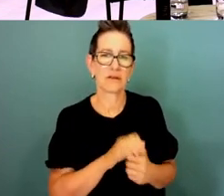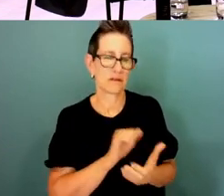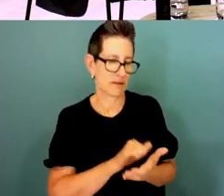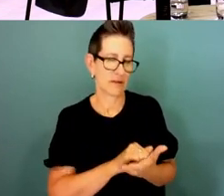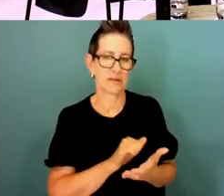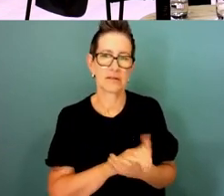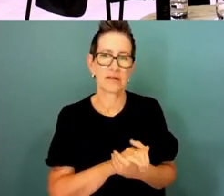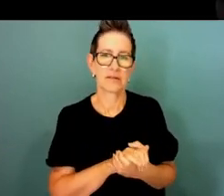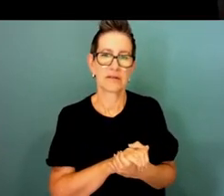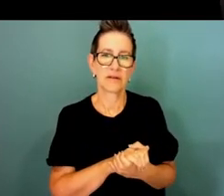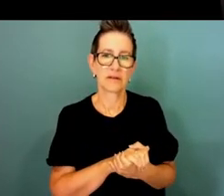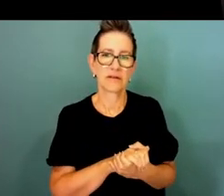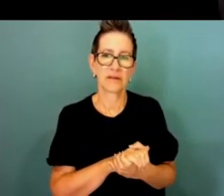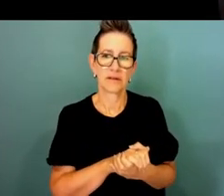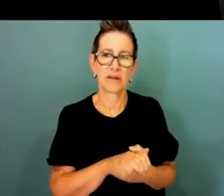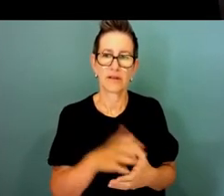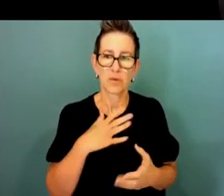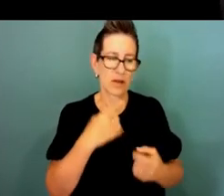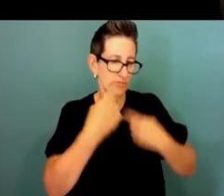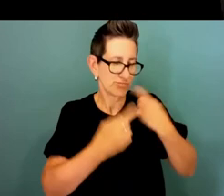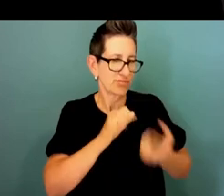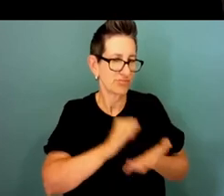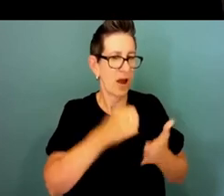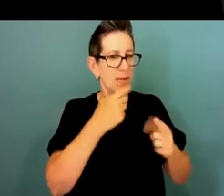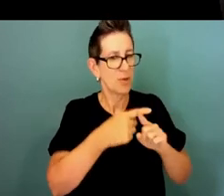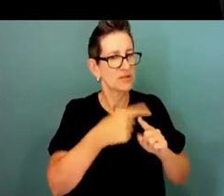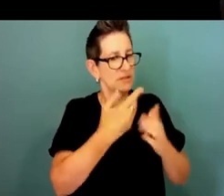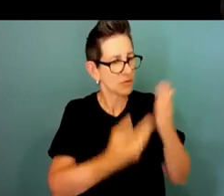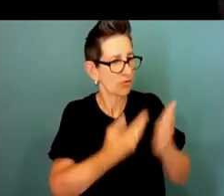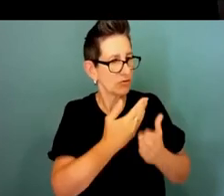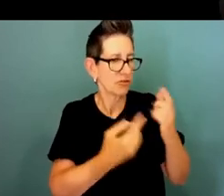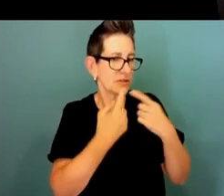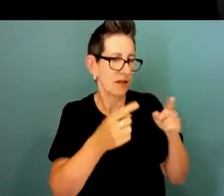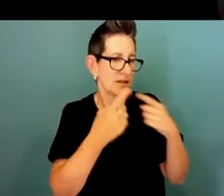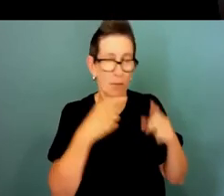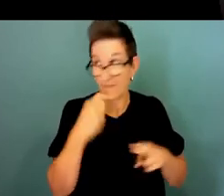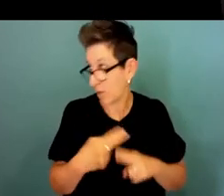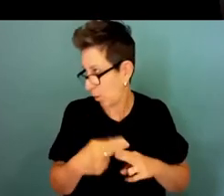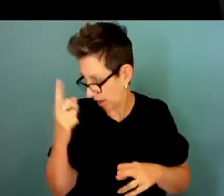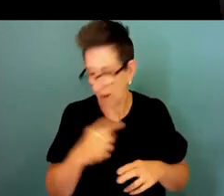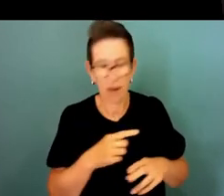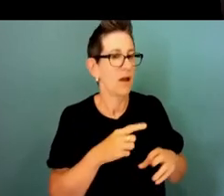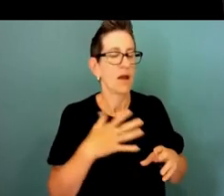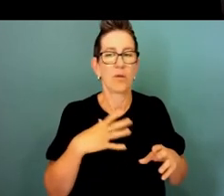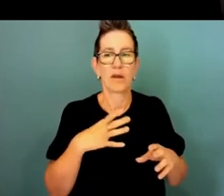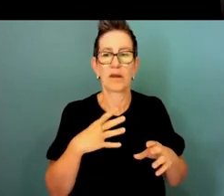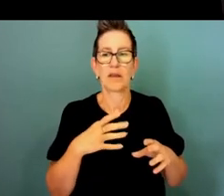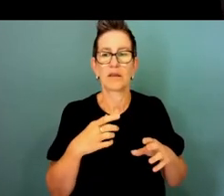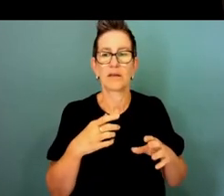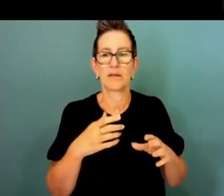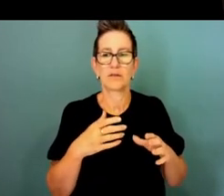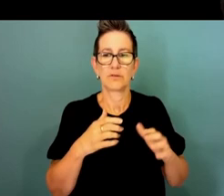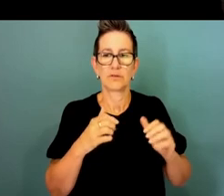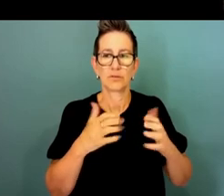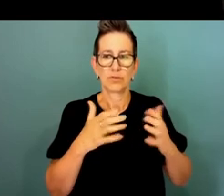need to do better at telling telling that story but also in terms of your teams as well I'll be very quick you've got to enable them and challenge them you've got